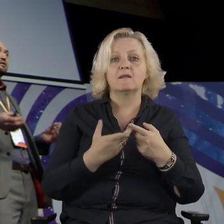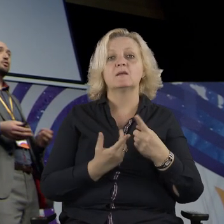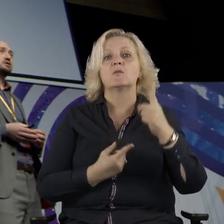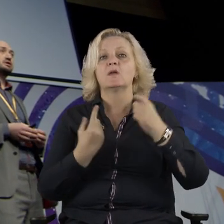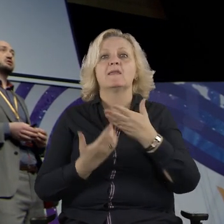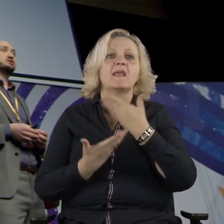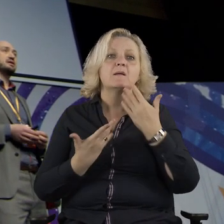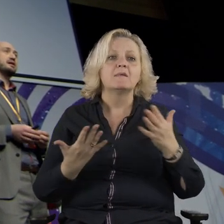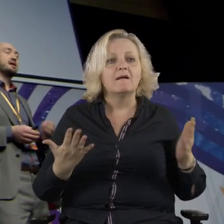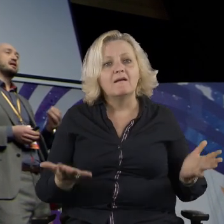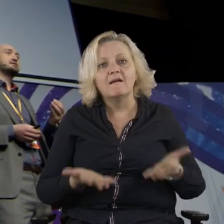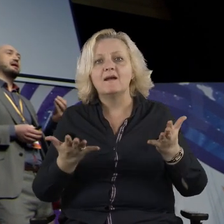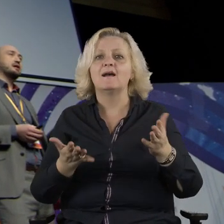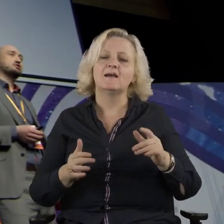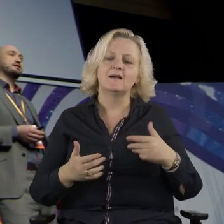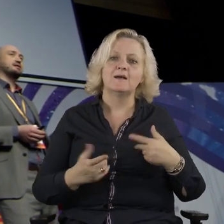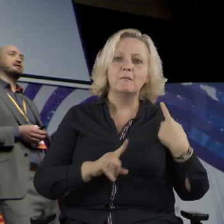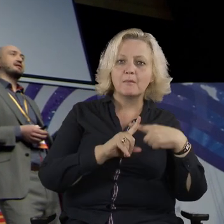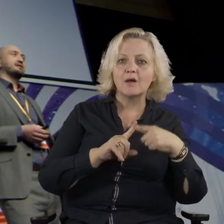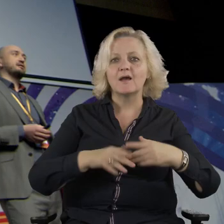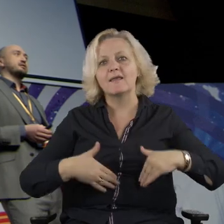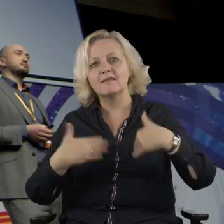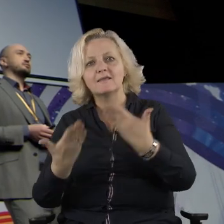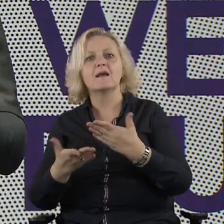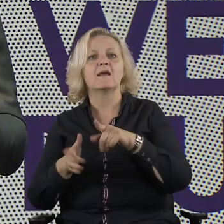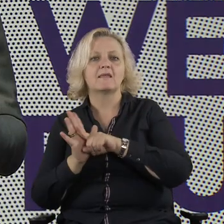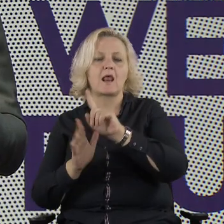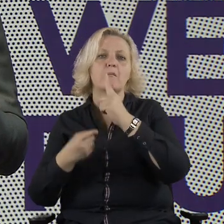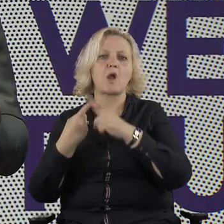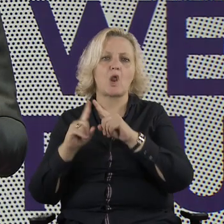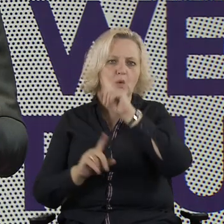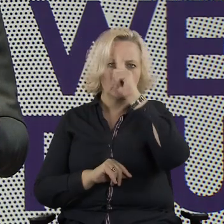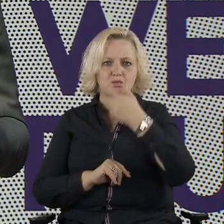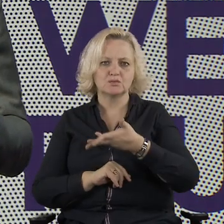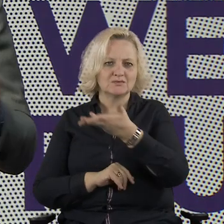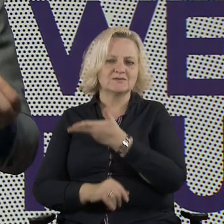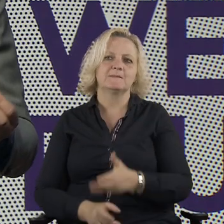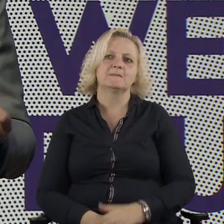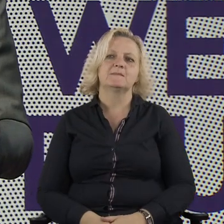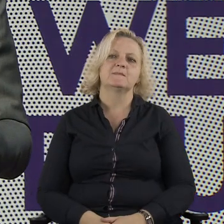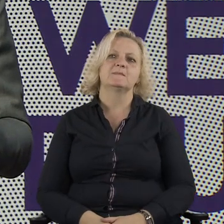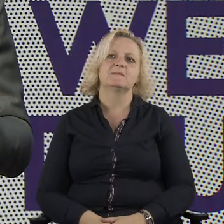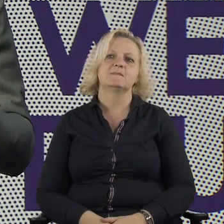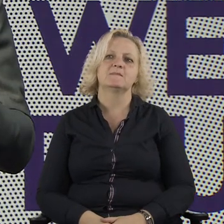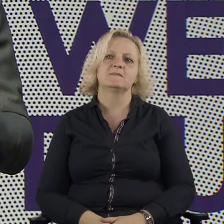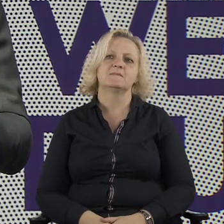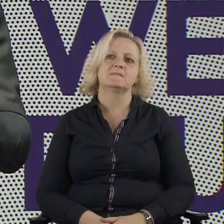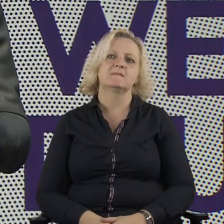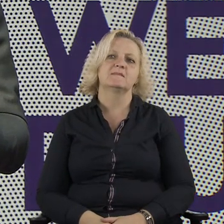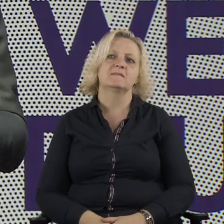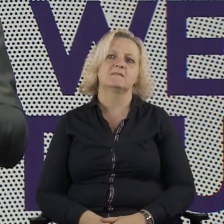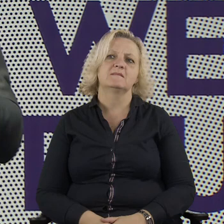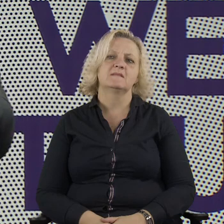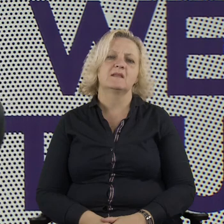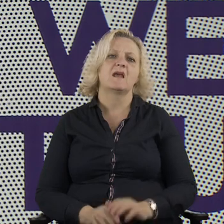non-governmental organizations alike to actually report acts of lobbying, report meetings and tell